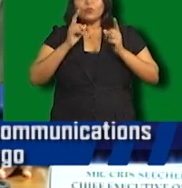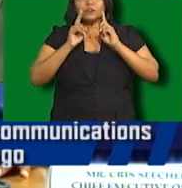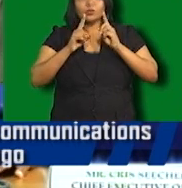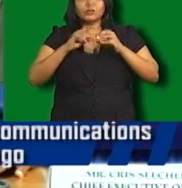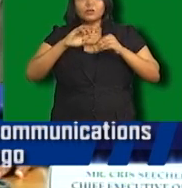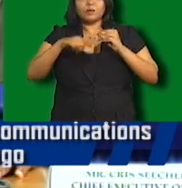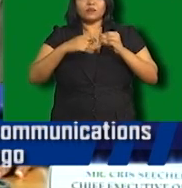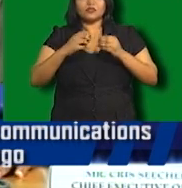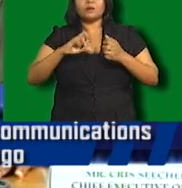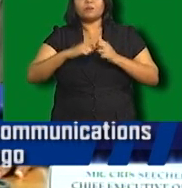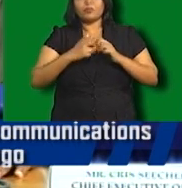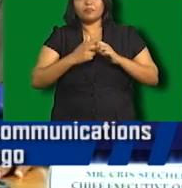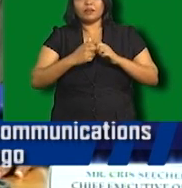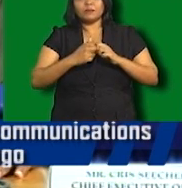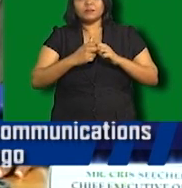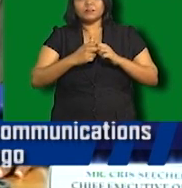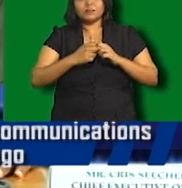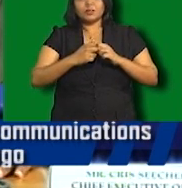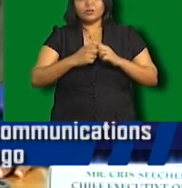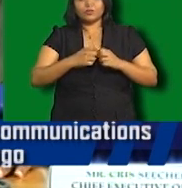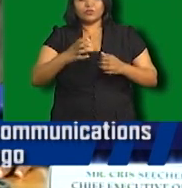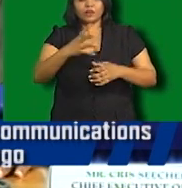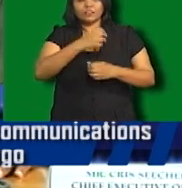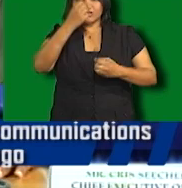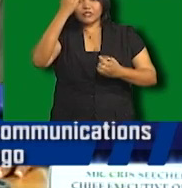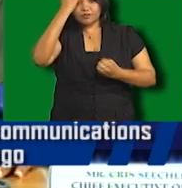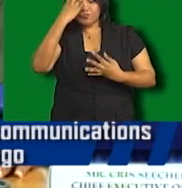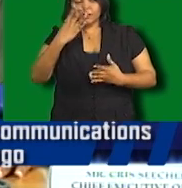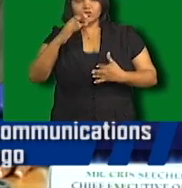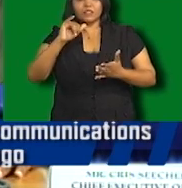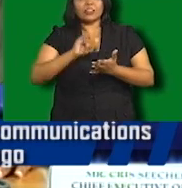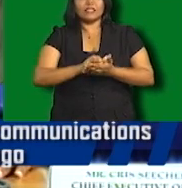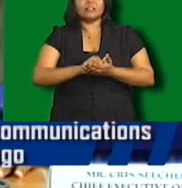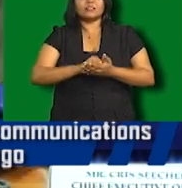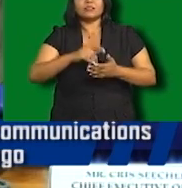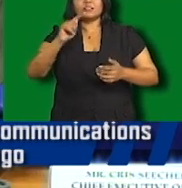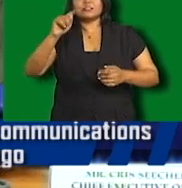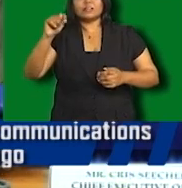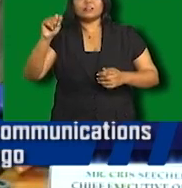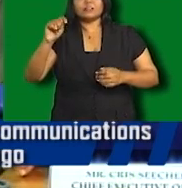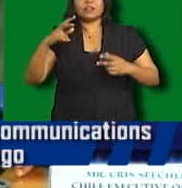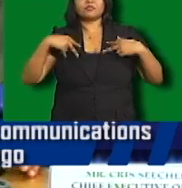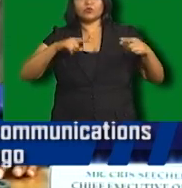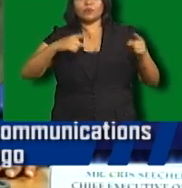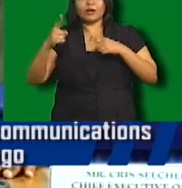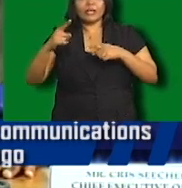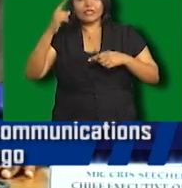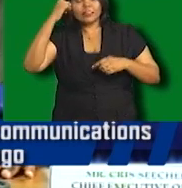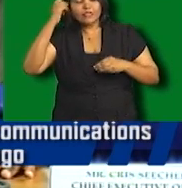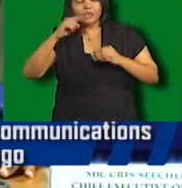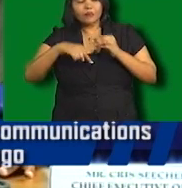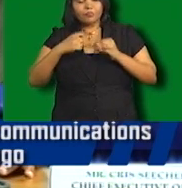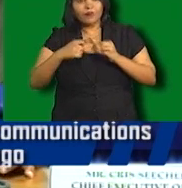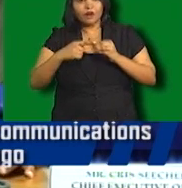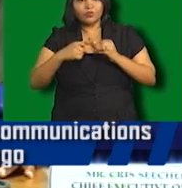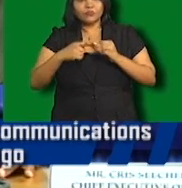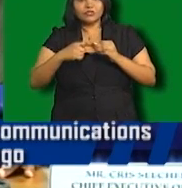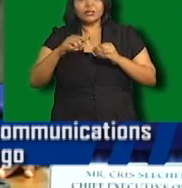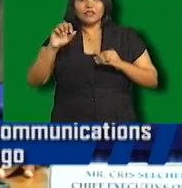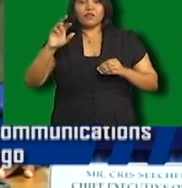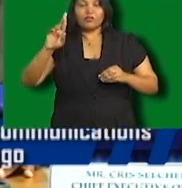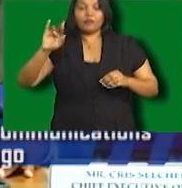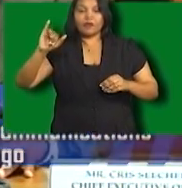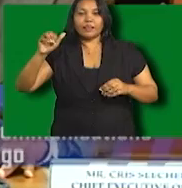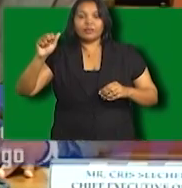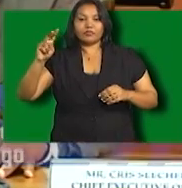debated as quite a bit of food for thought for the authority in relation to taking the matter forward. Ryan did mention that